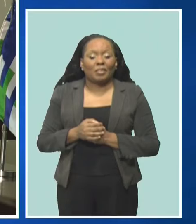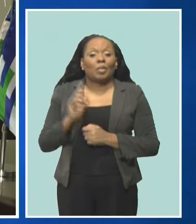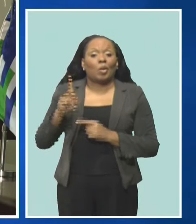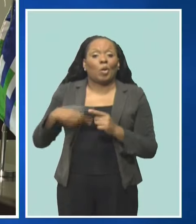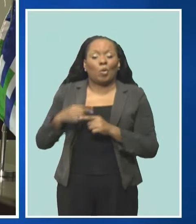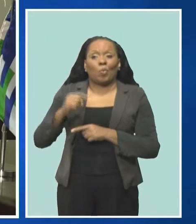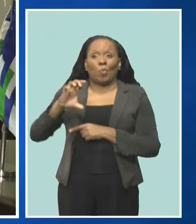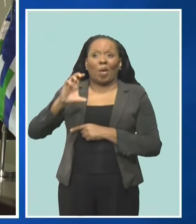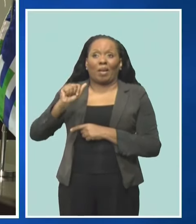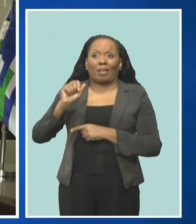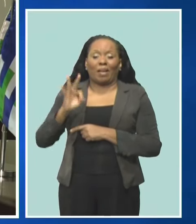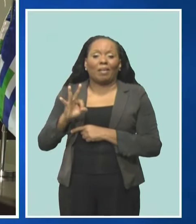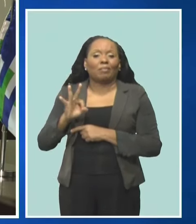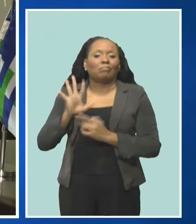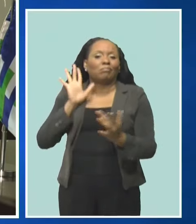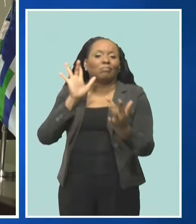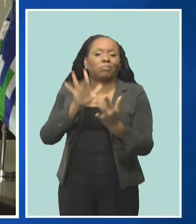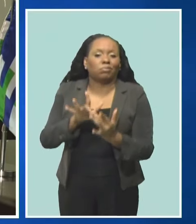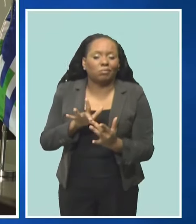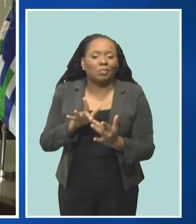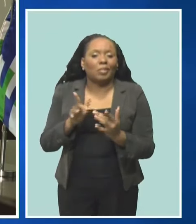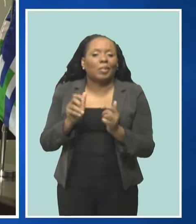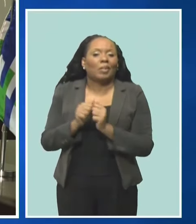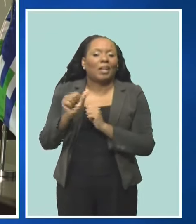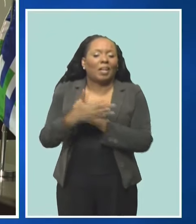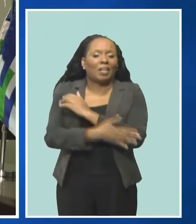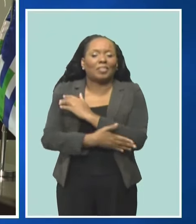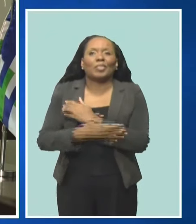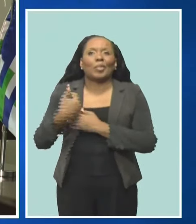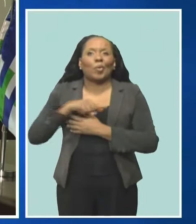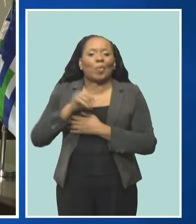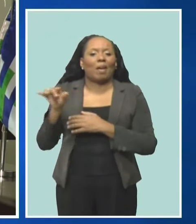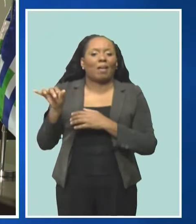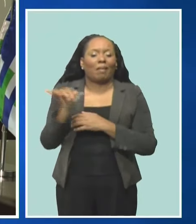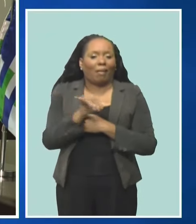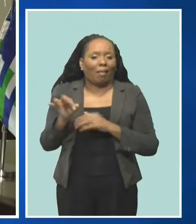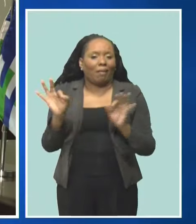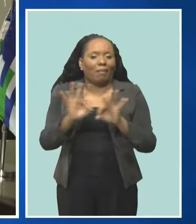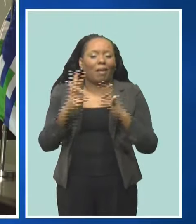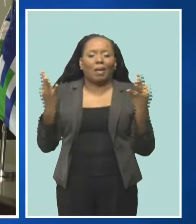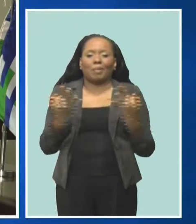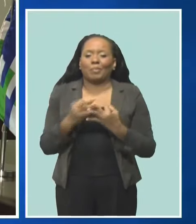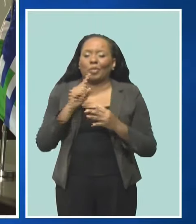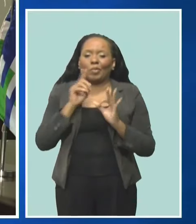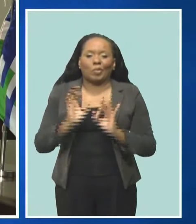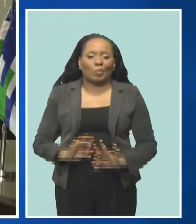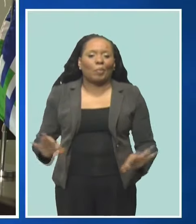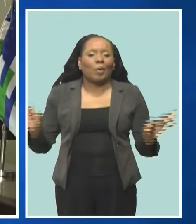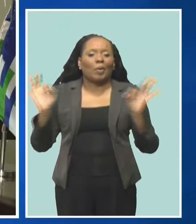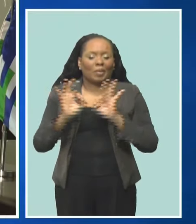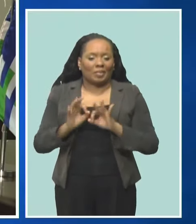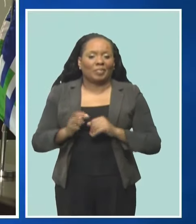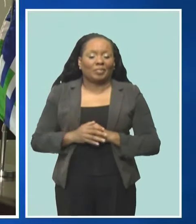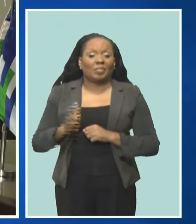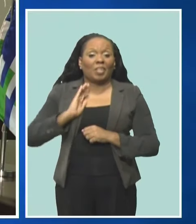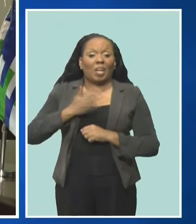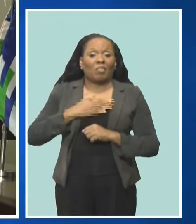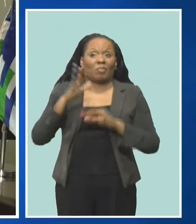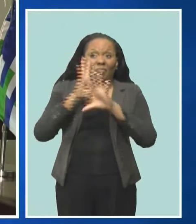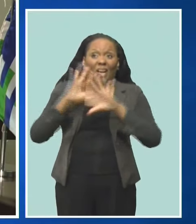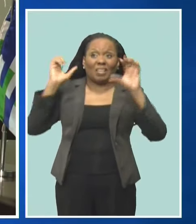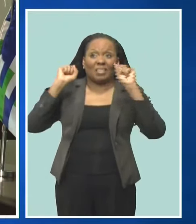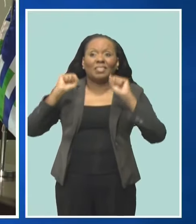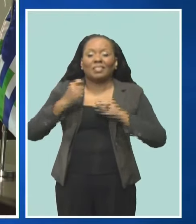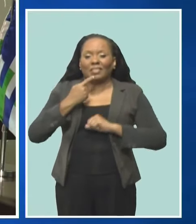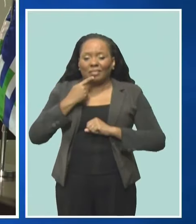countries, we treat each other like family. And that, for us, is very important. For our executive president, Sergio